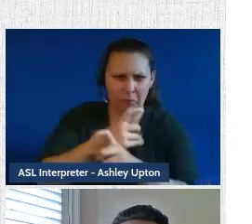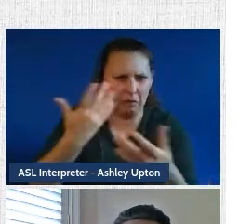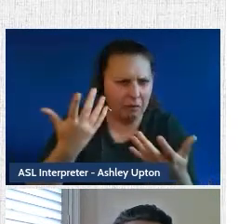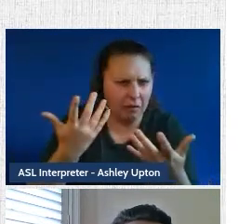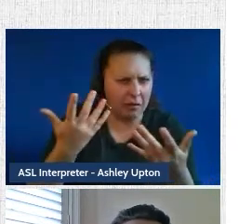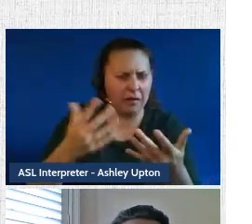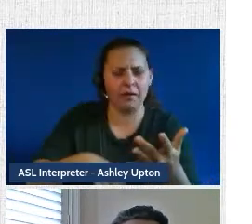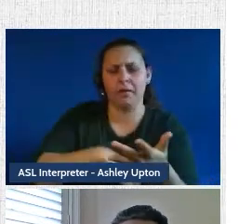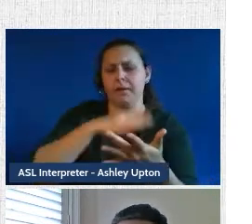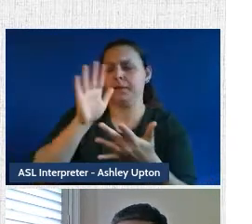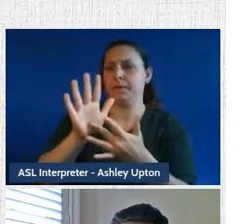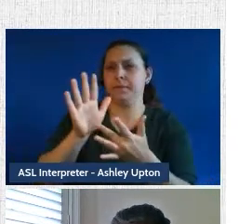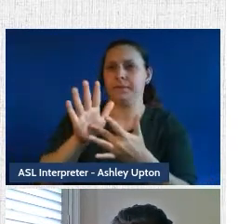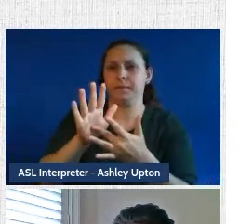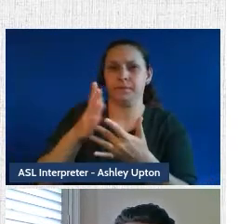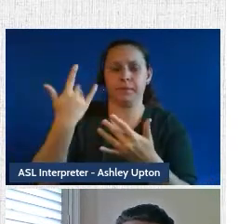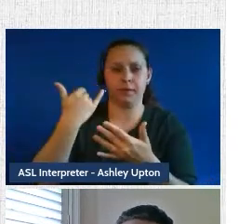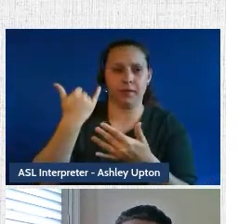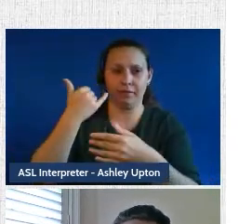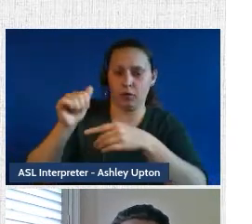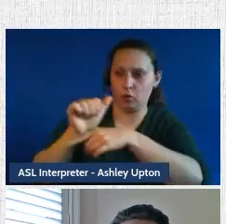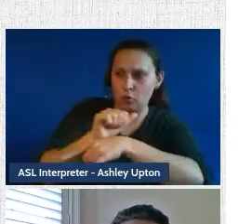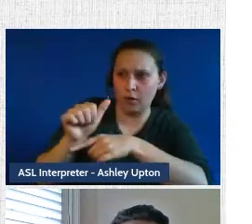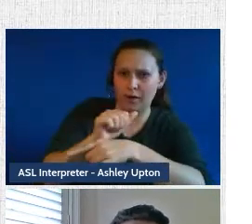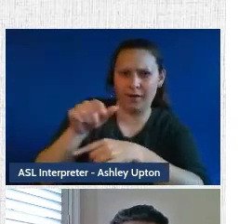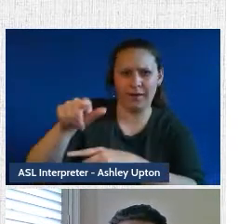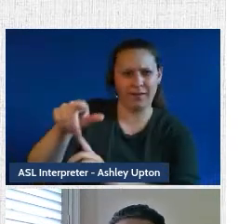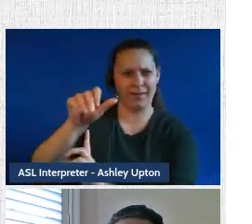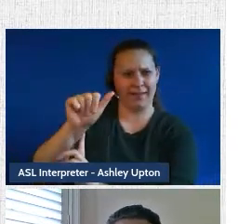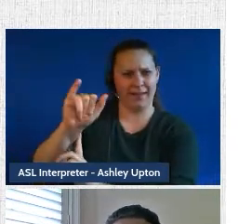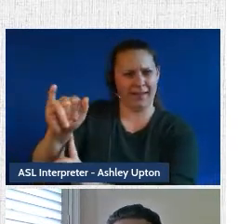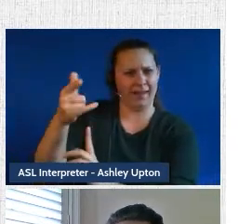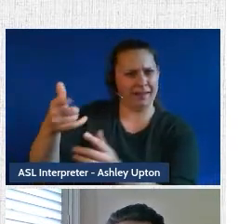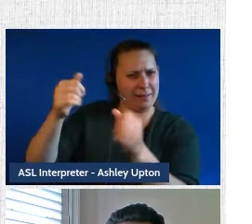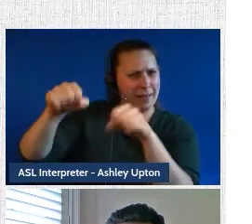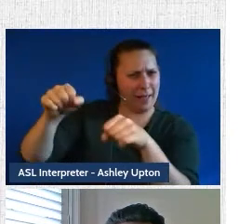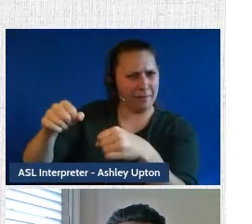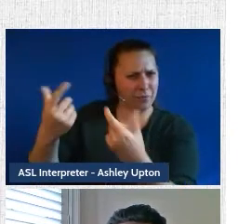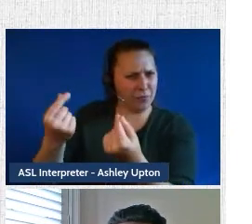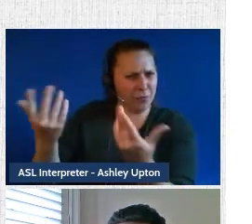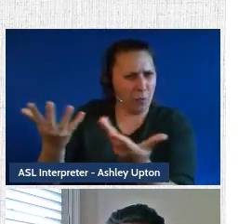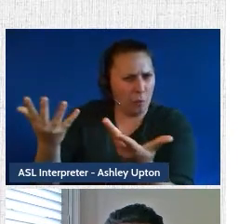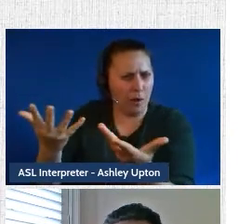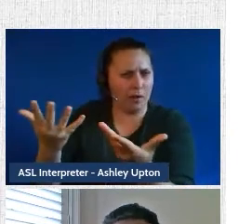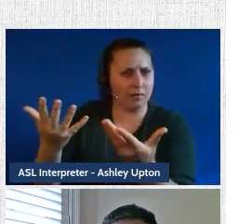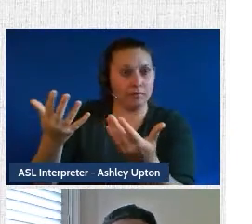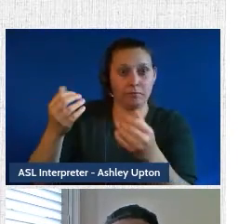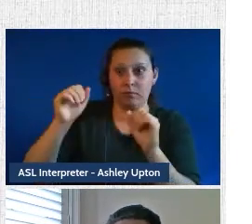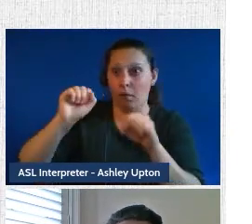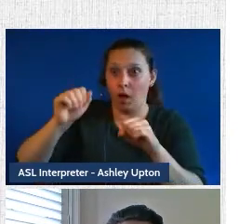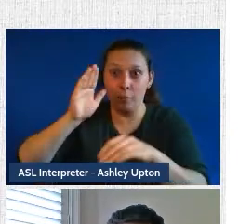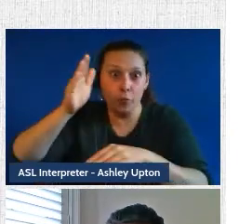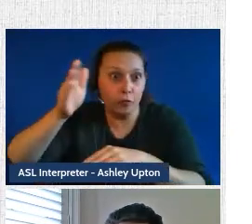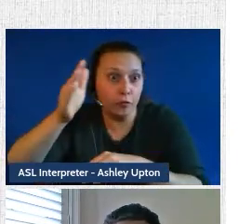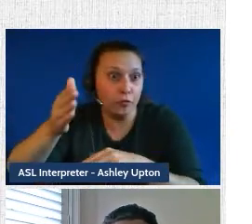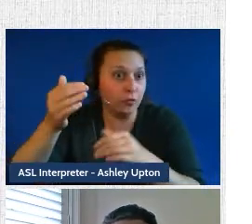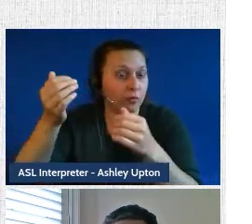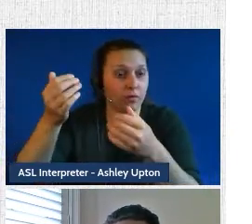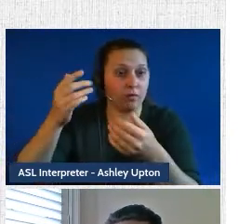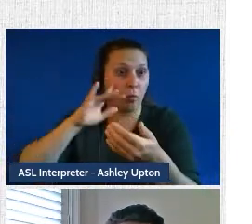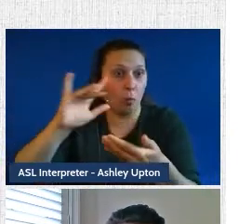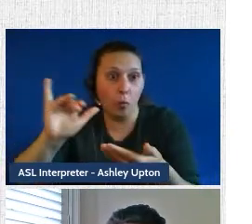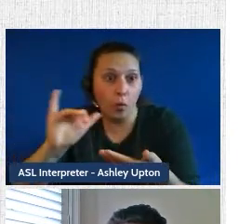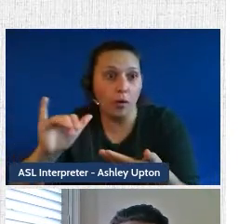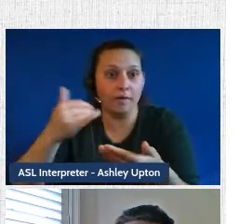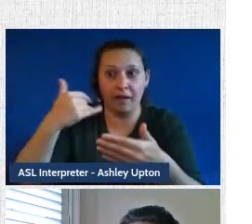does it actually mean to train a model? What are these legal AIs capable of? You know, what are the realms of possibilities that could be had given the availability